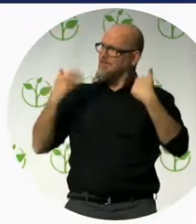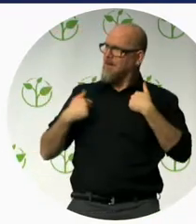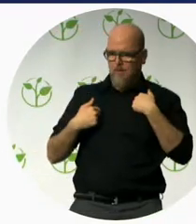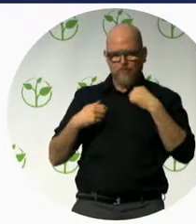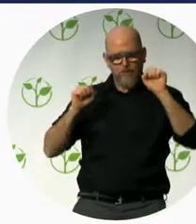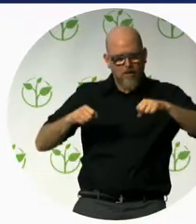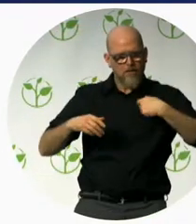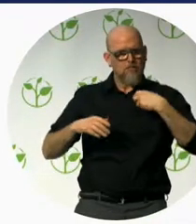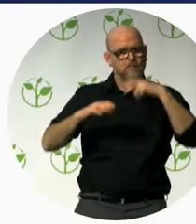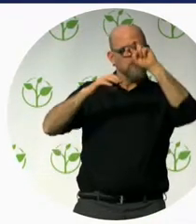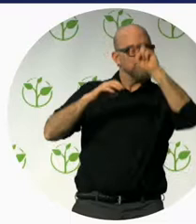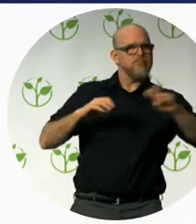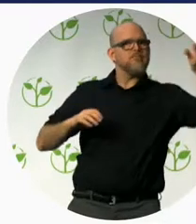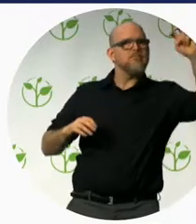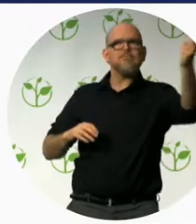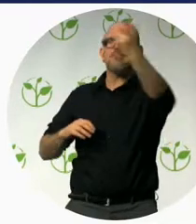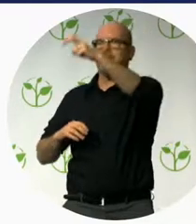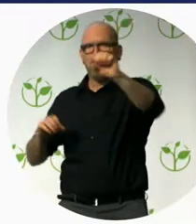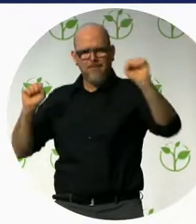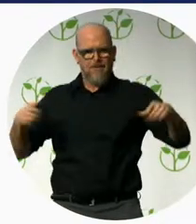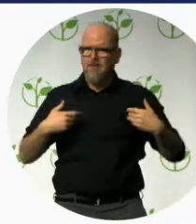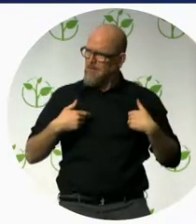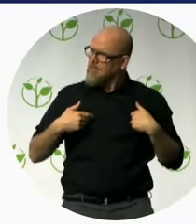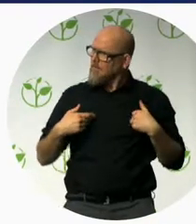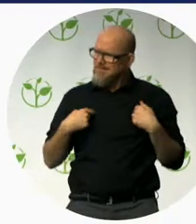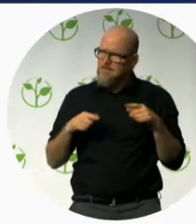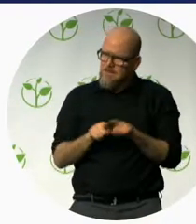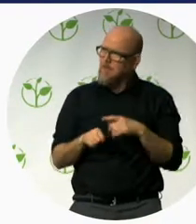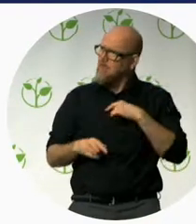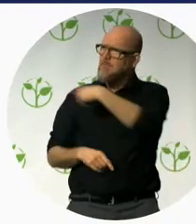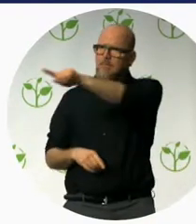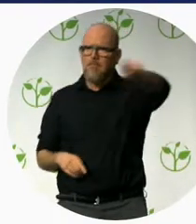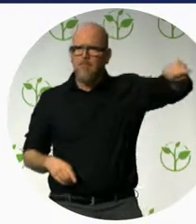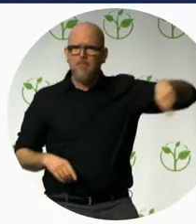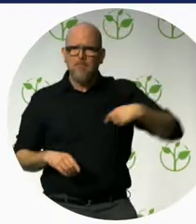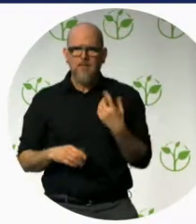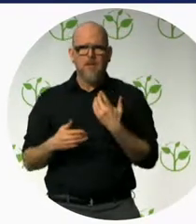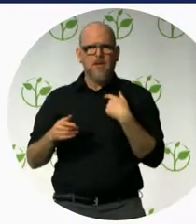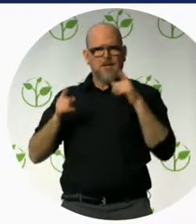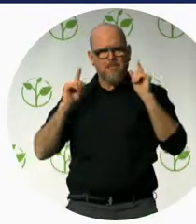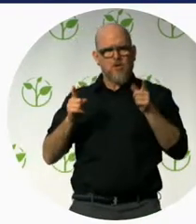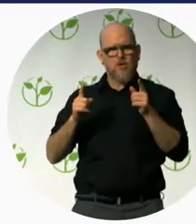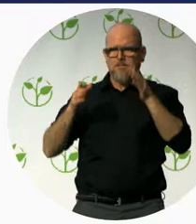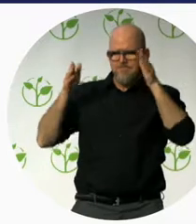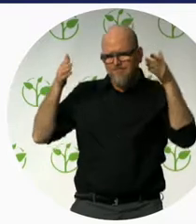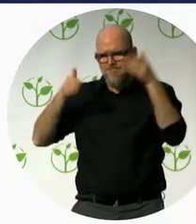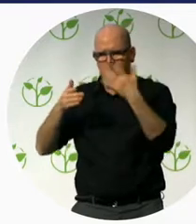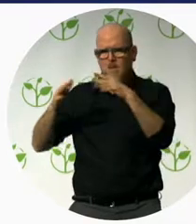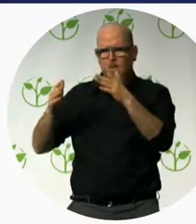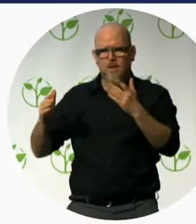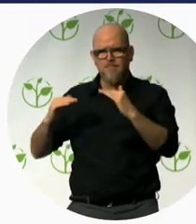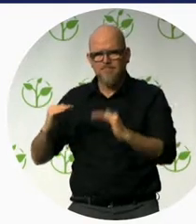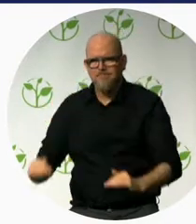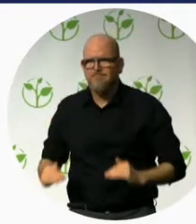fully in tourism. It is also an area where there needs to be full inclusion of people with